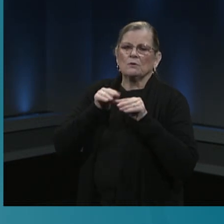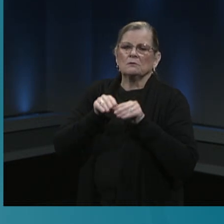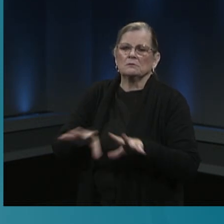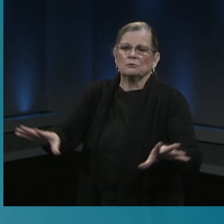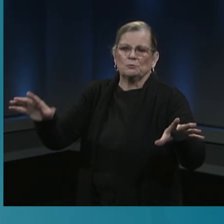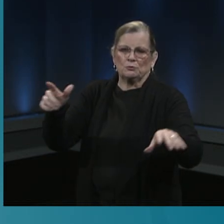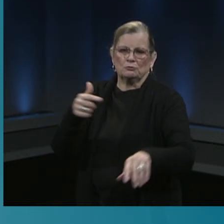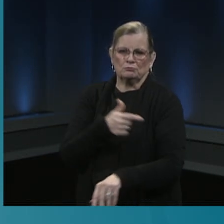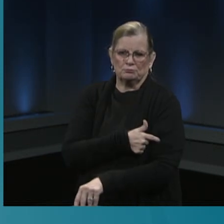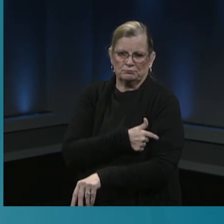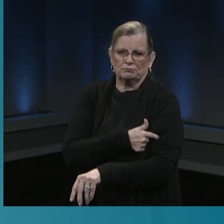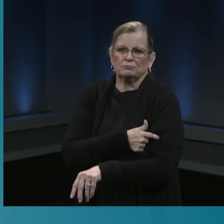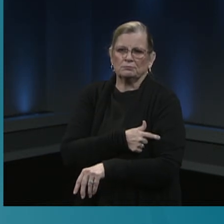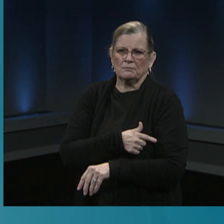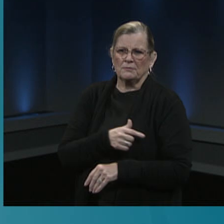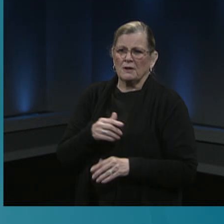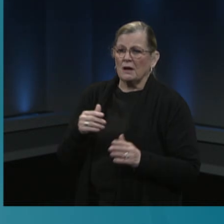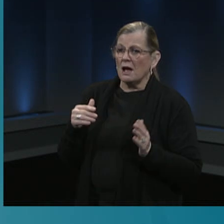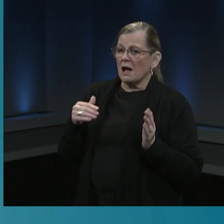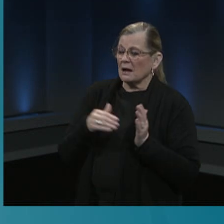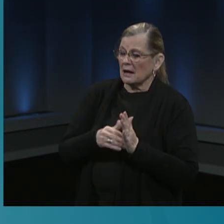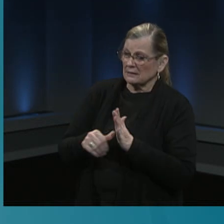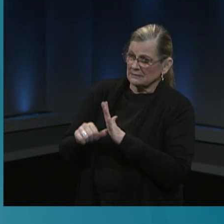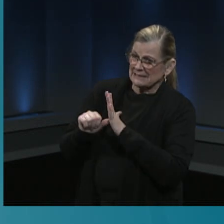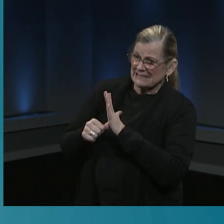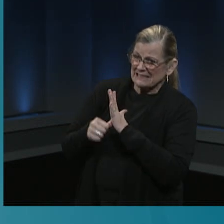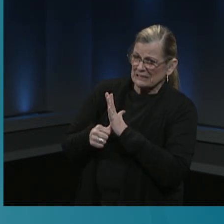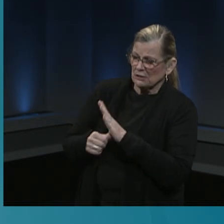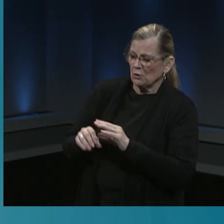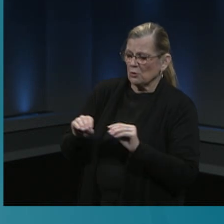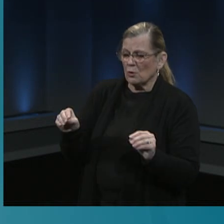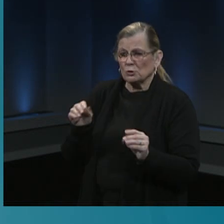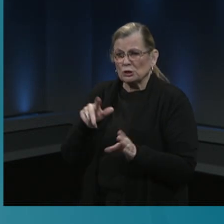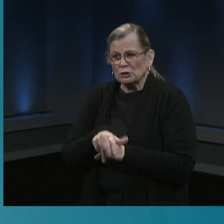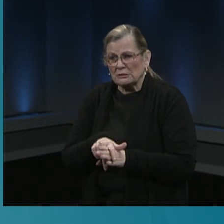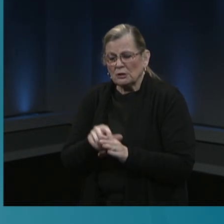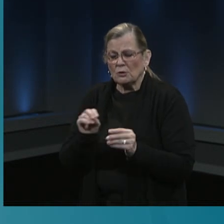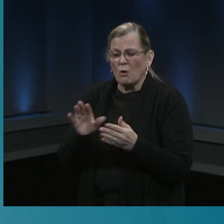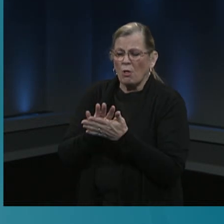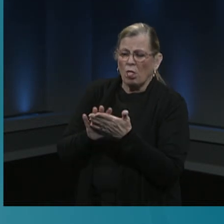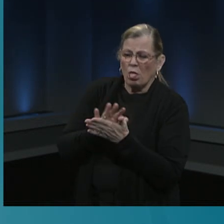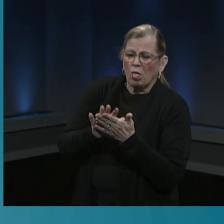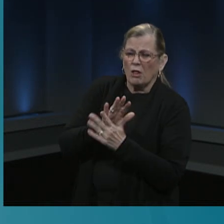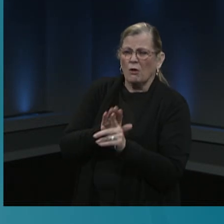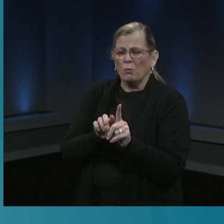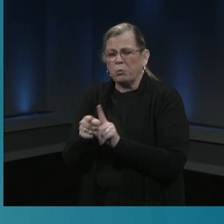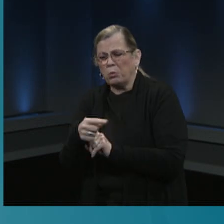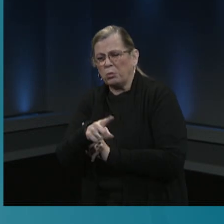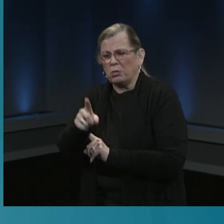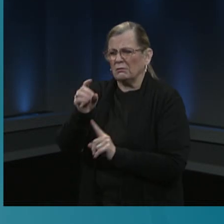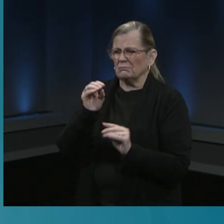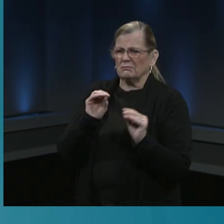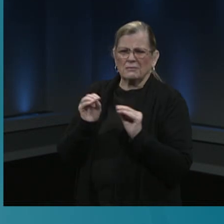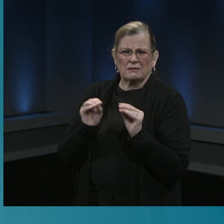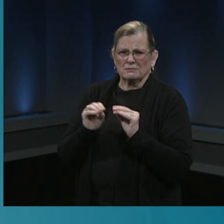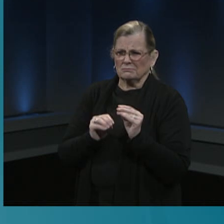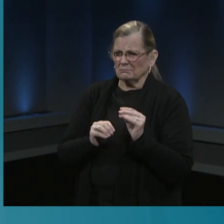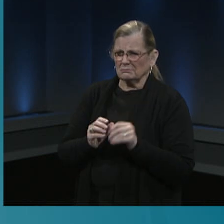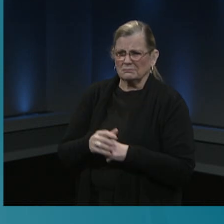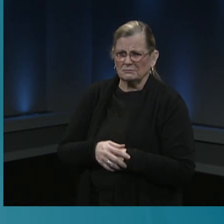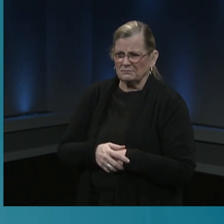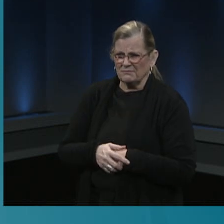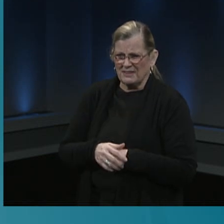emphasize that no corners were cut in evaluating or approving the vaccines and the types of studies, their size,